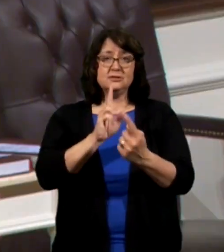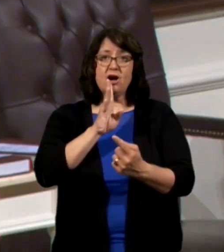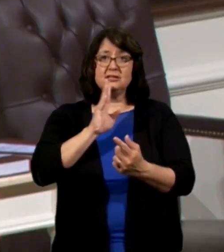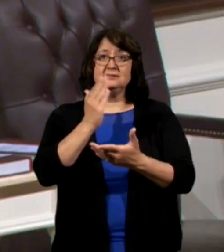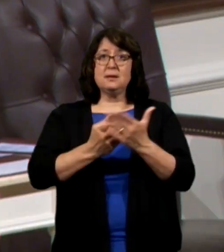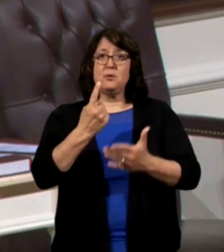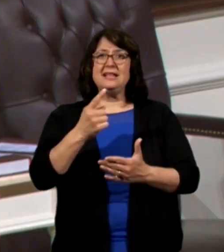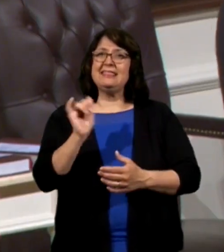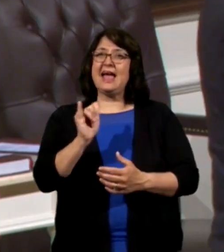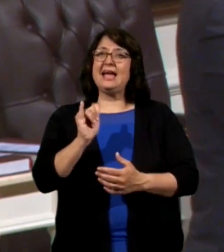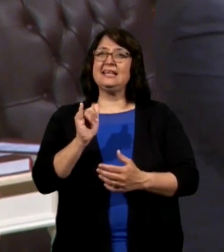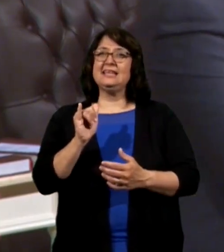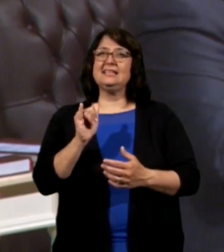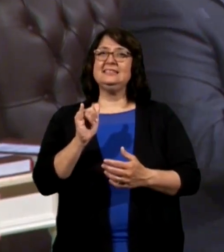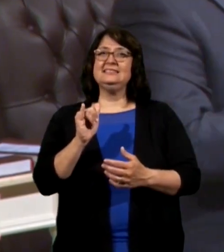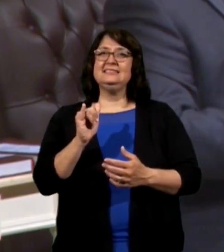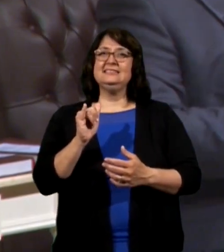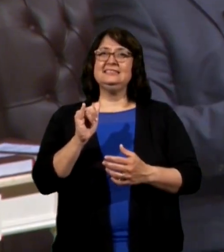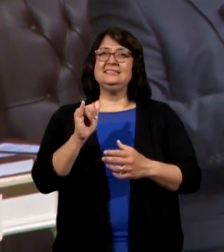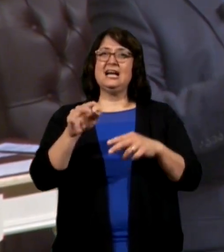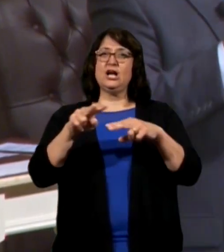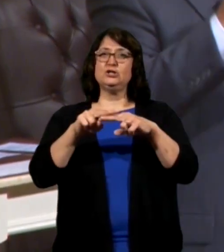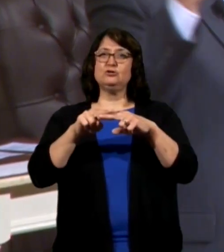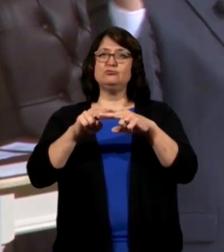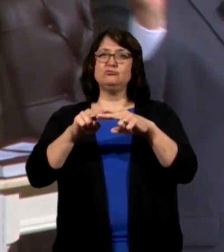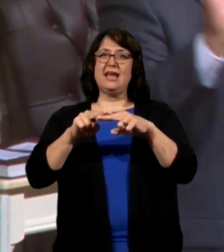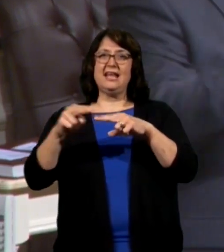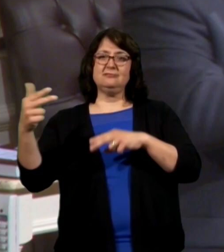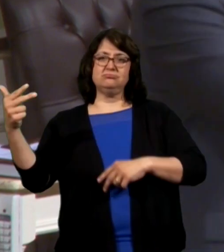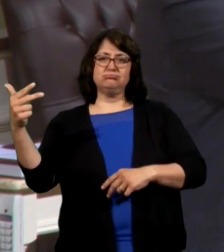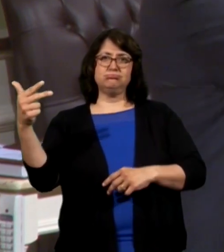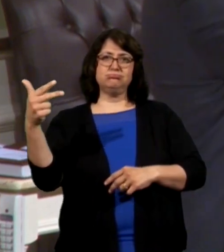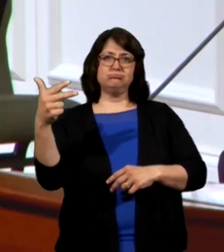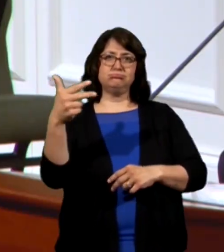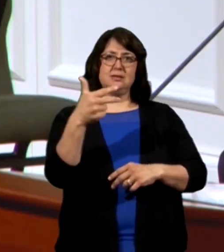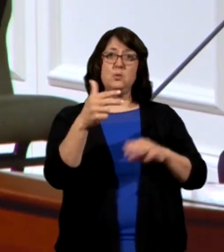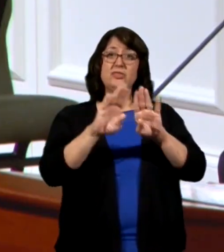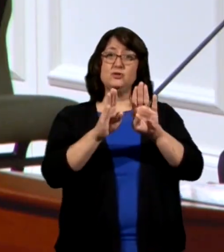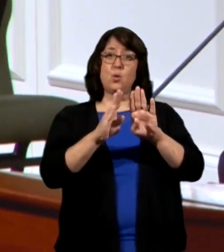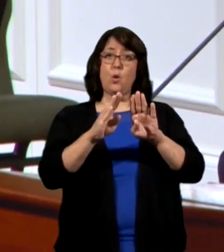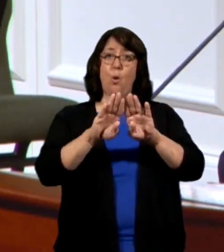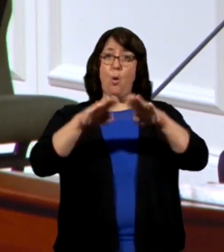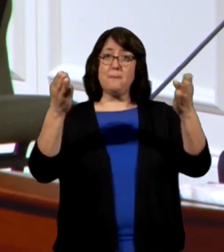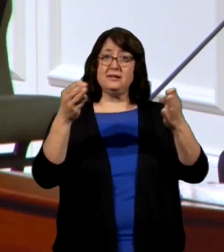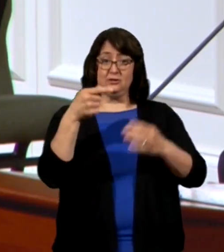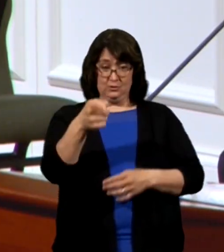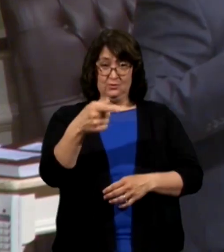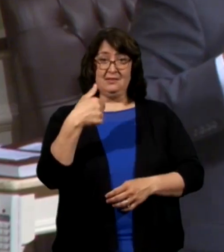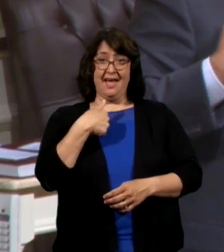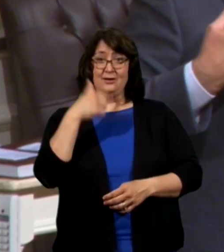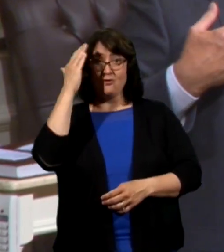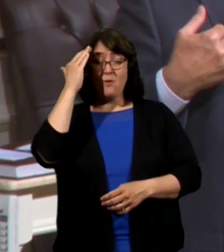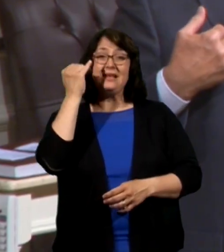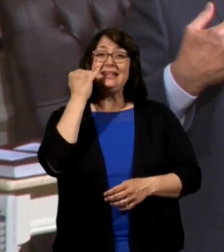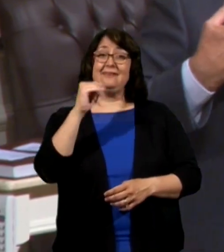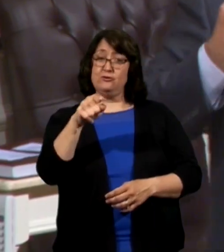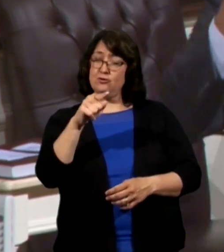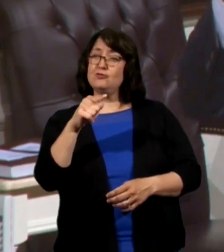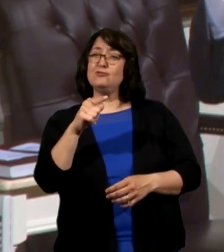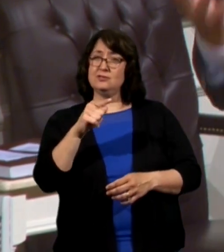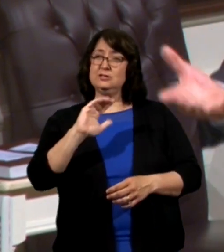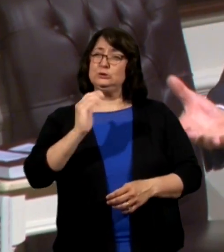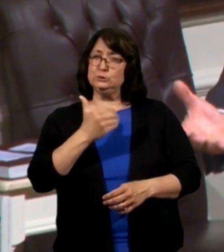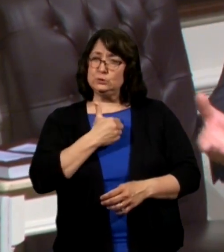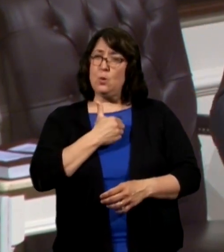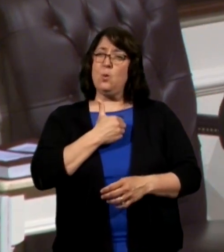kind of like a freight train car going past with a side door open. You know and I know, if you're soul conscious at all,